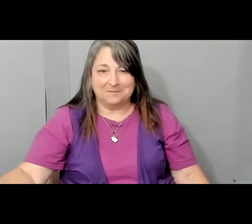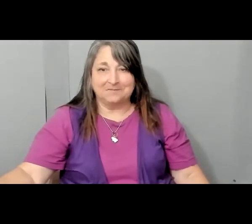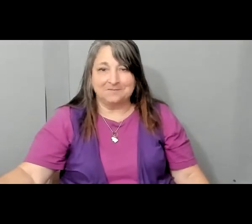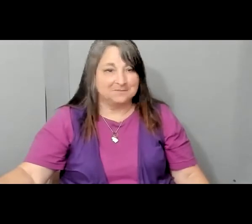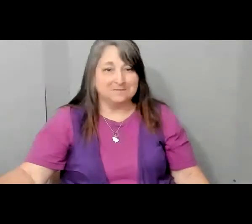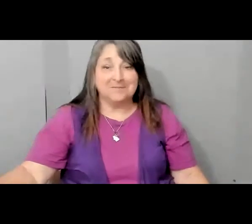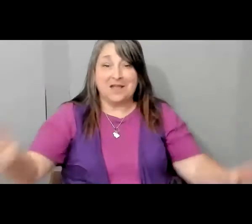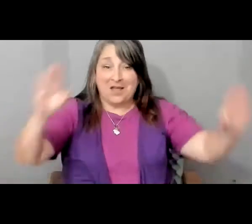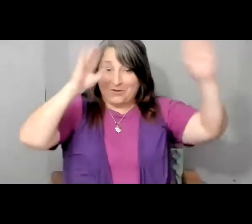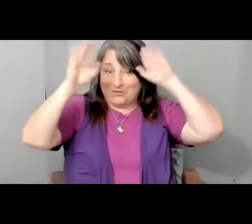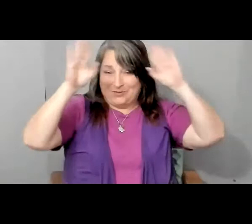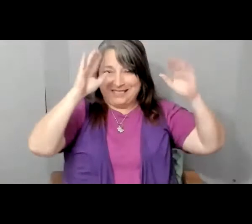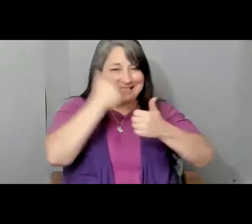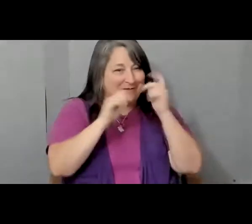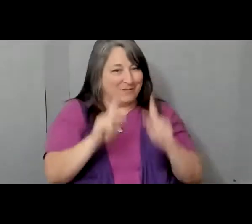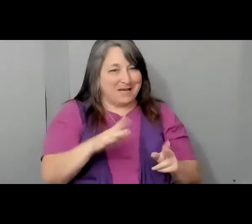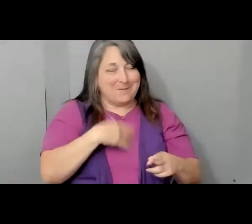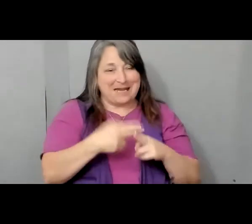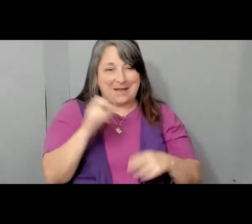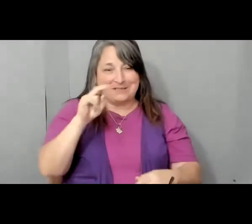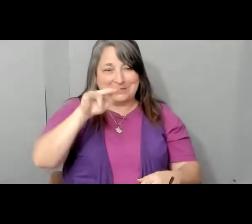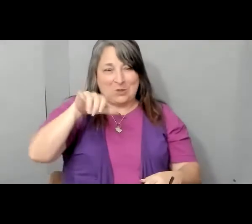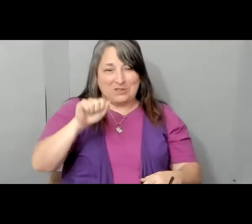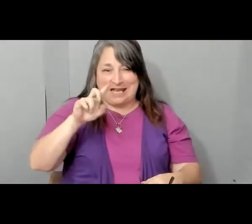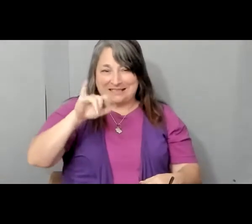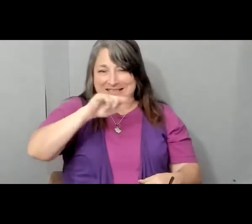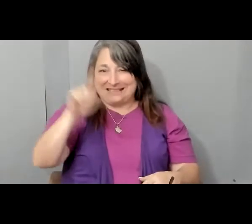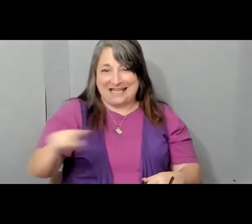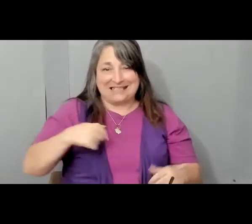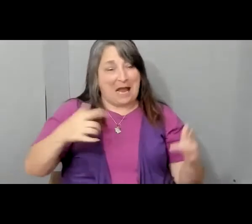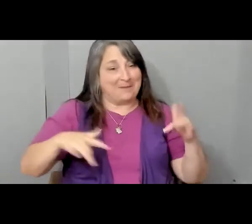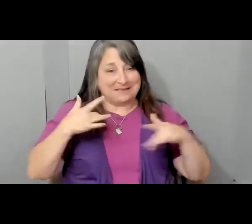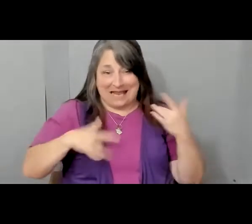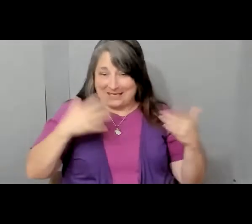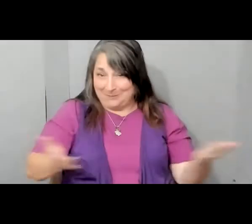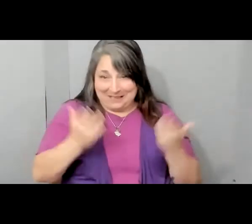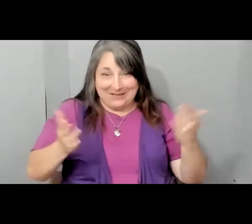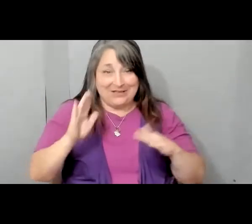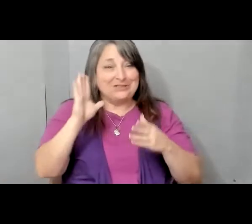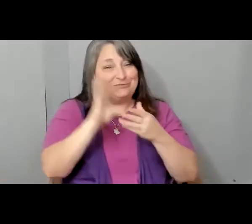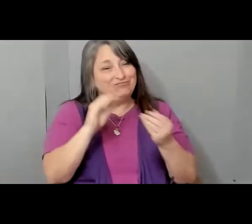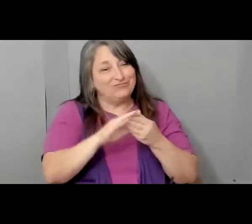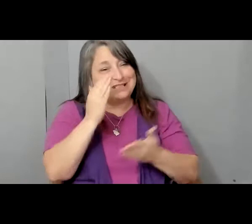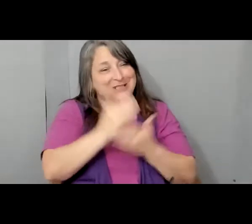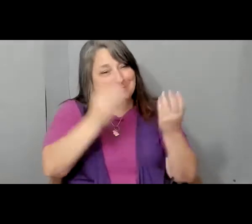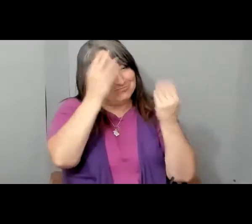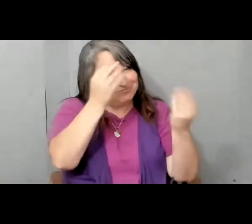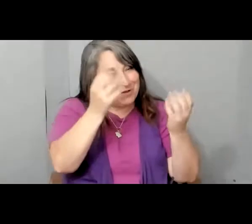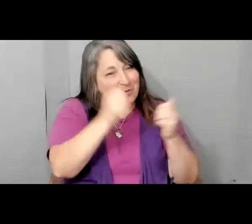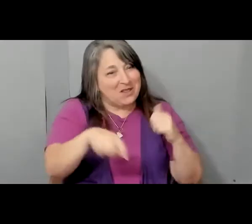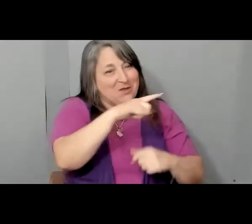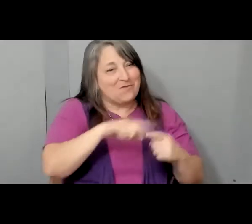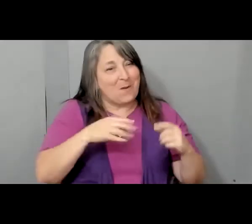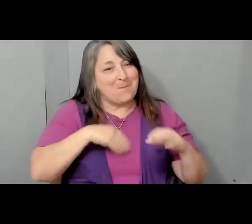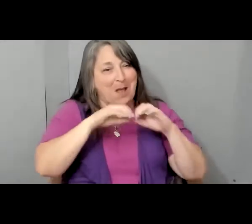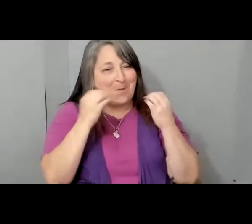Greetings, everybody. My name is Sonia Diaz, and I'm excited to be here to share some data with you all from my organization,